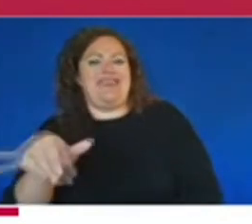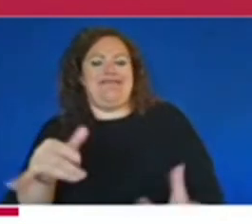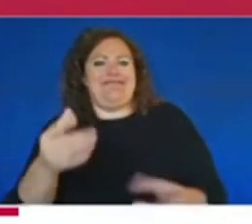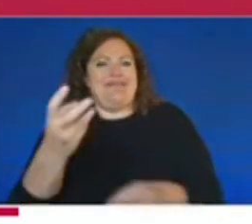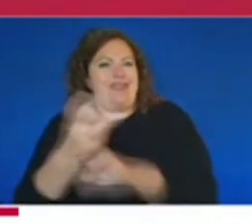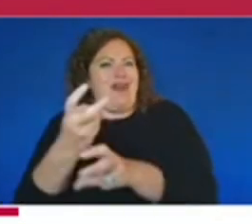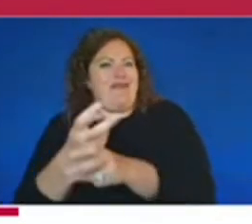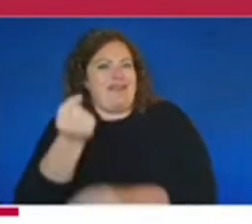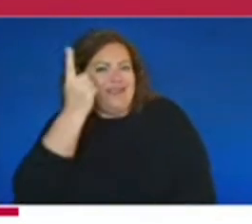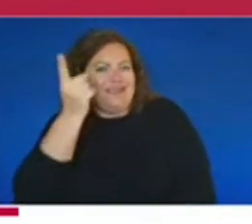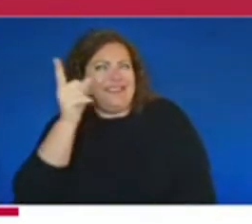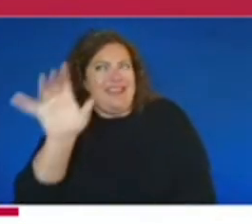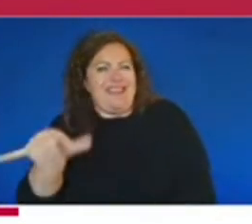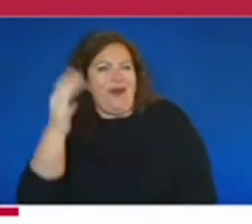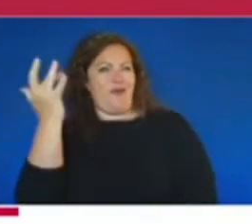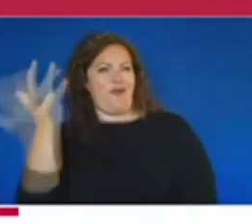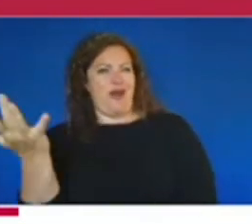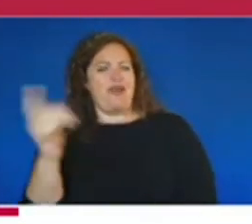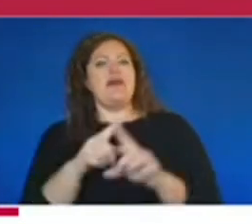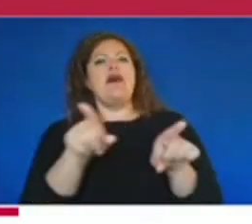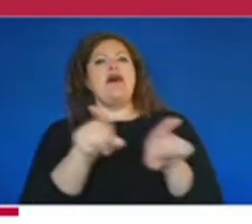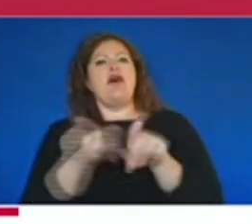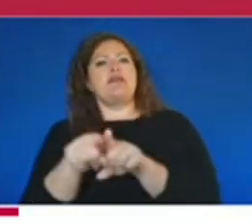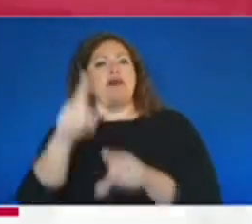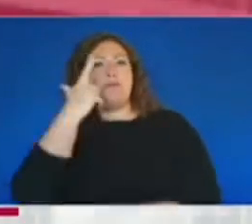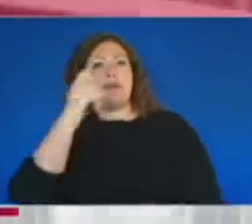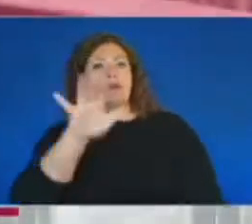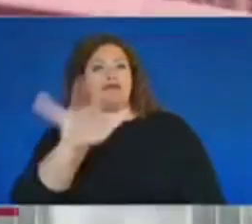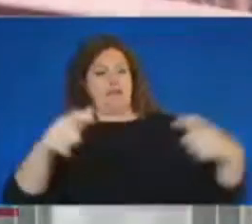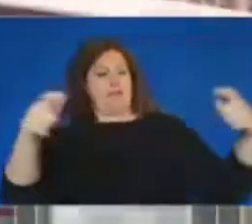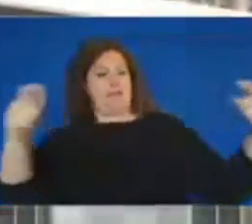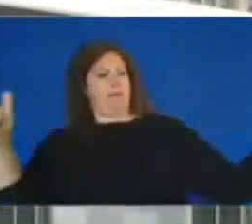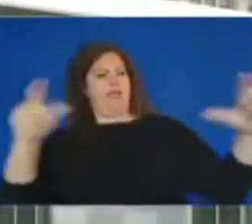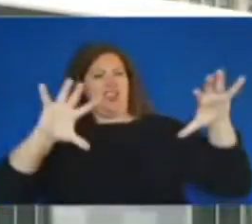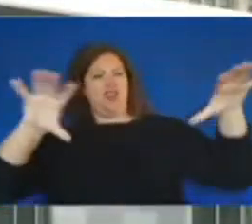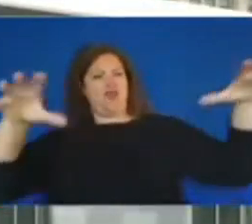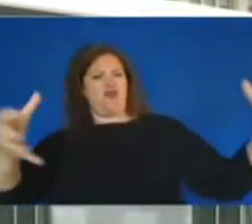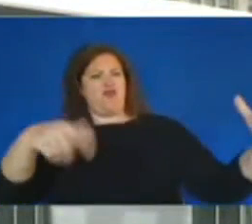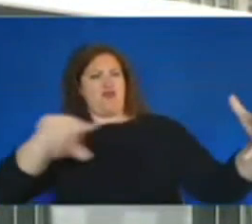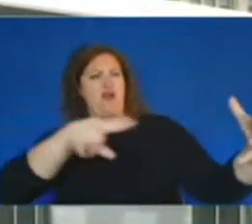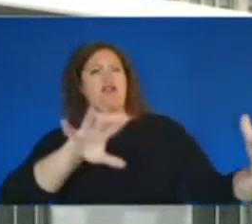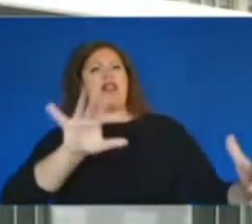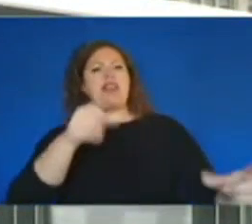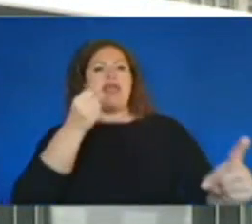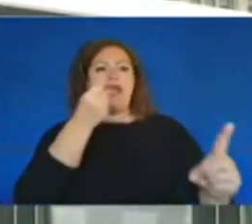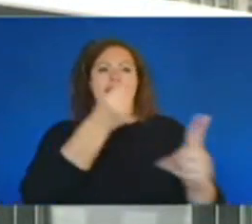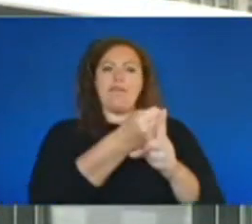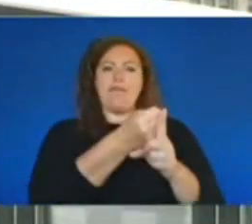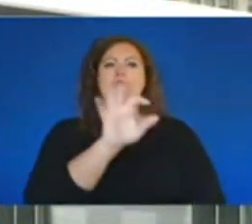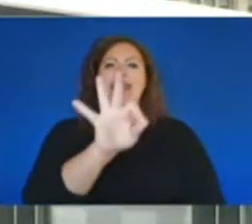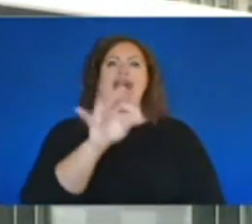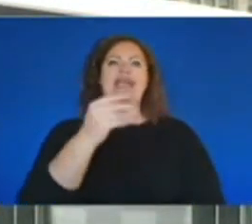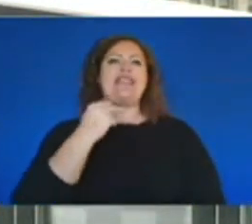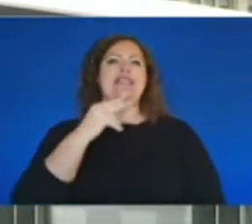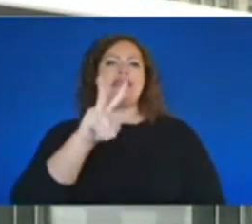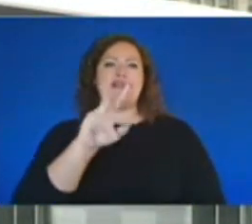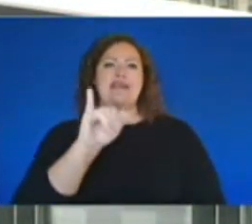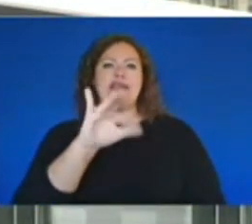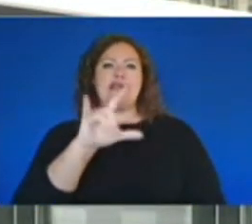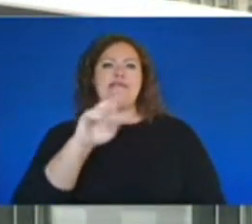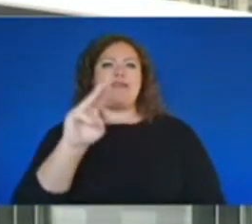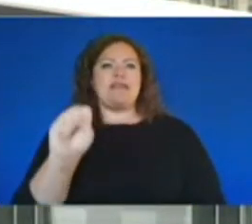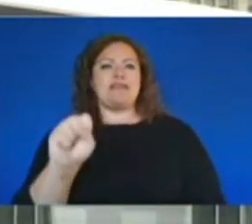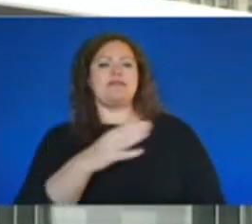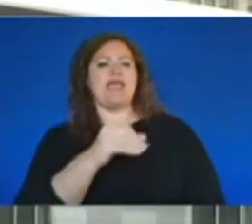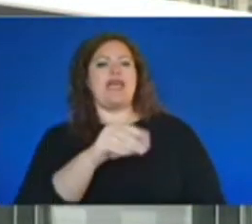I think it also, because of the size of that crowd, it impacted not just our nine victims that we have on paper, but there are so many other people impacted by that. Their